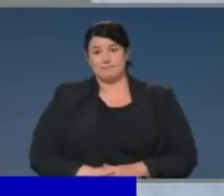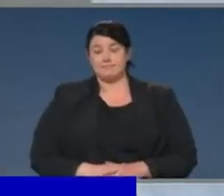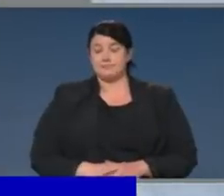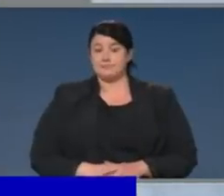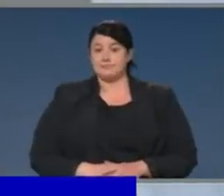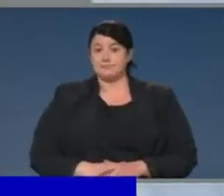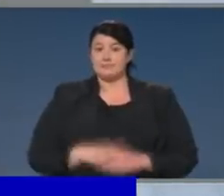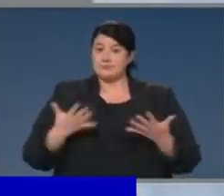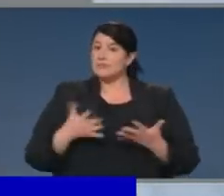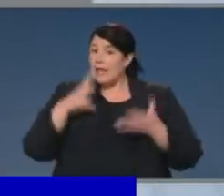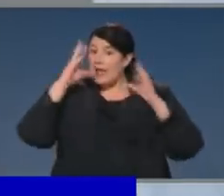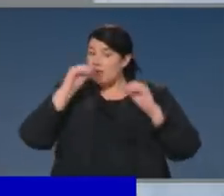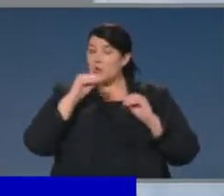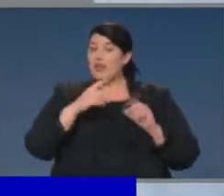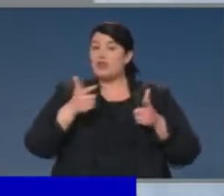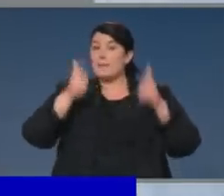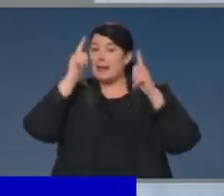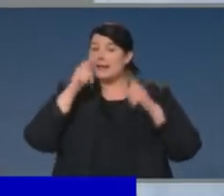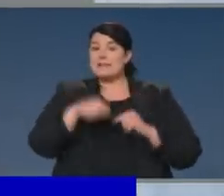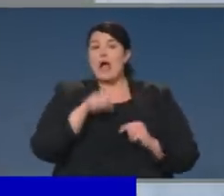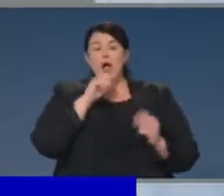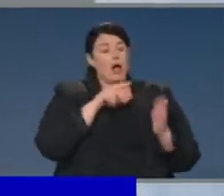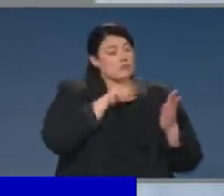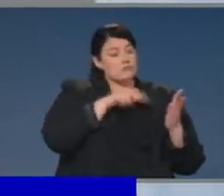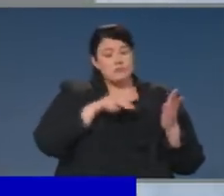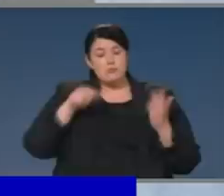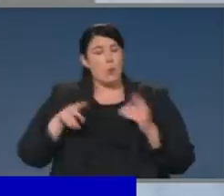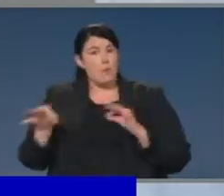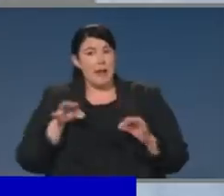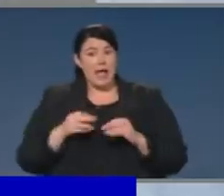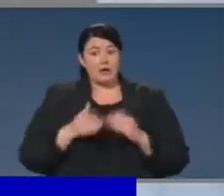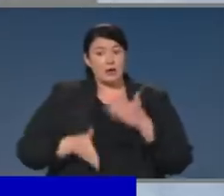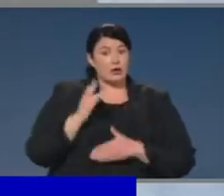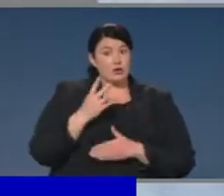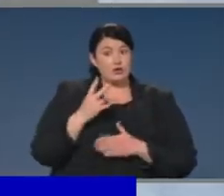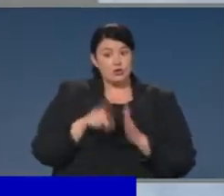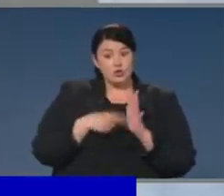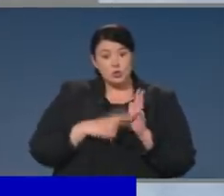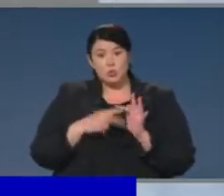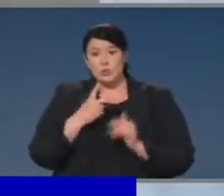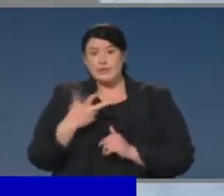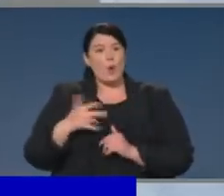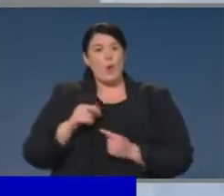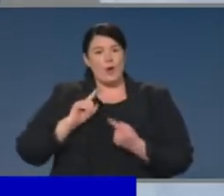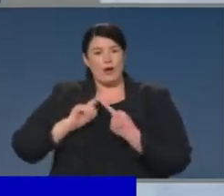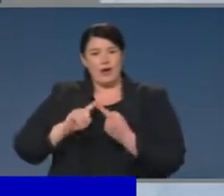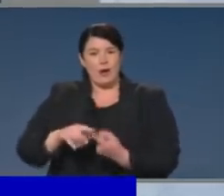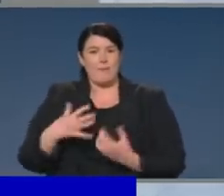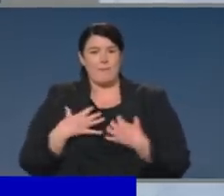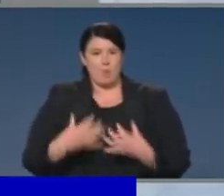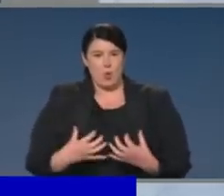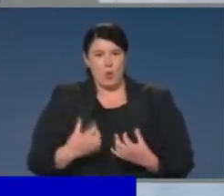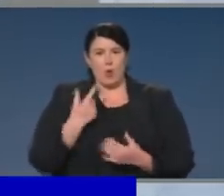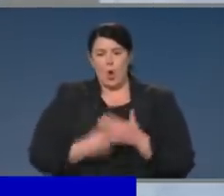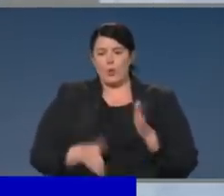is currently considering the program beyond its current expiry. And it was put in place as a temporary